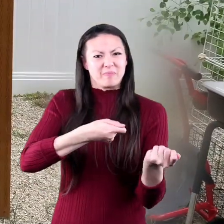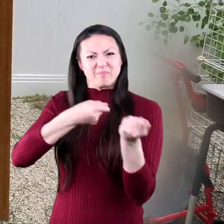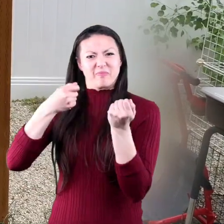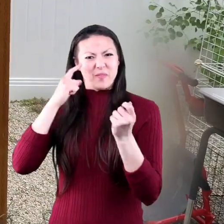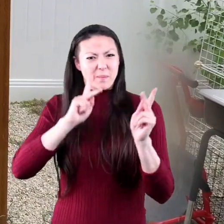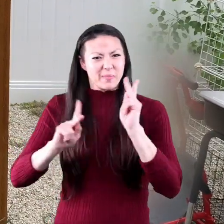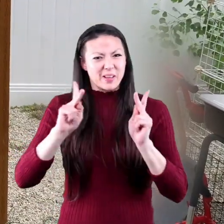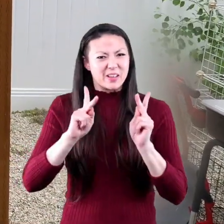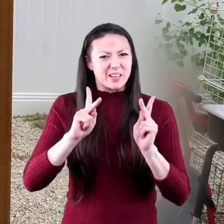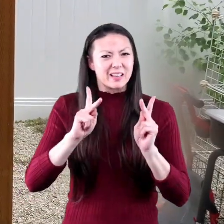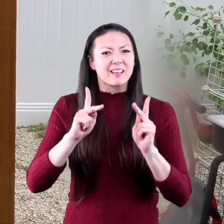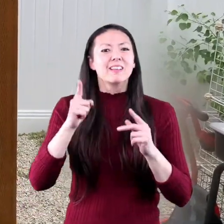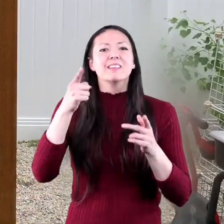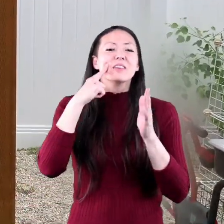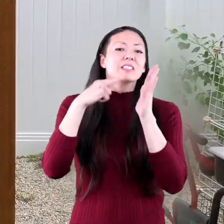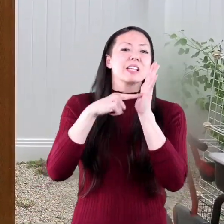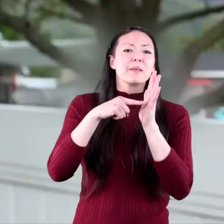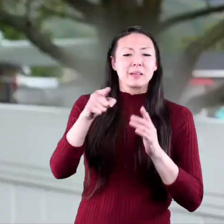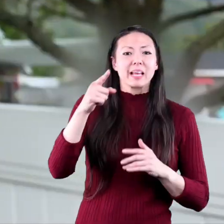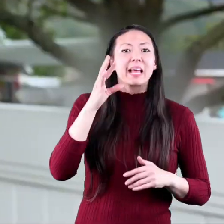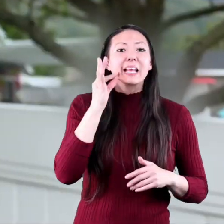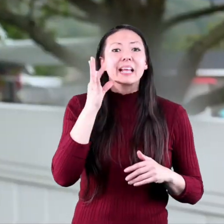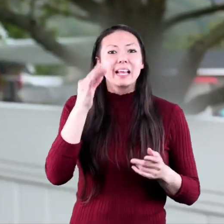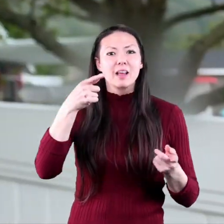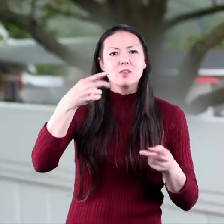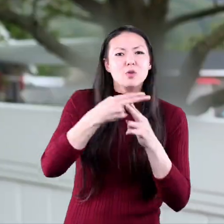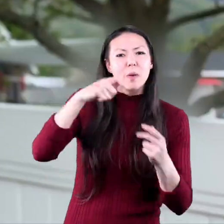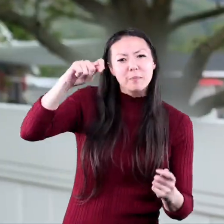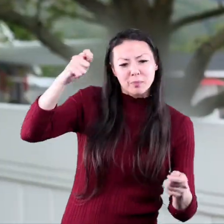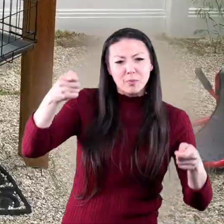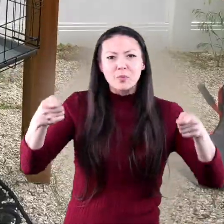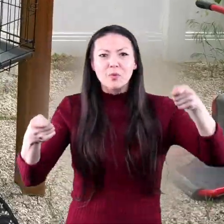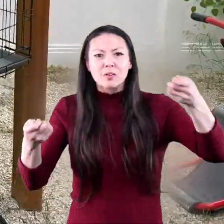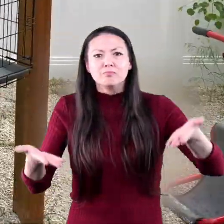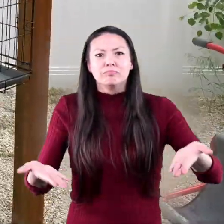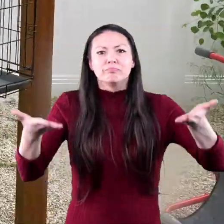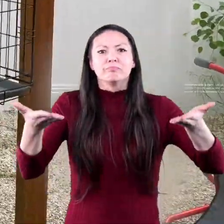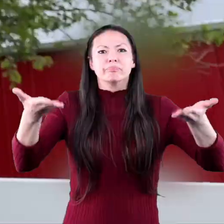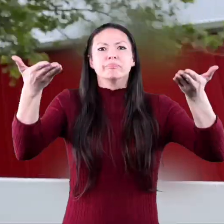Look at this example of Mr. Kitty getting pulled up by a pulley.